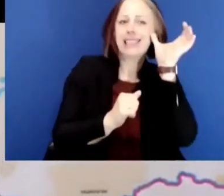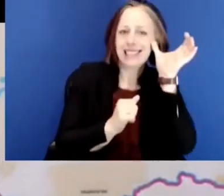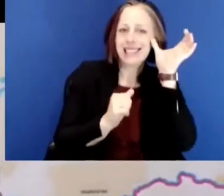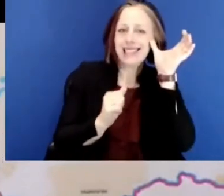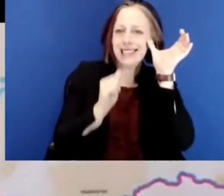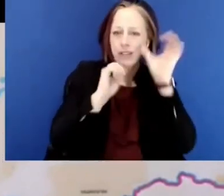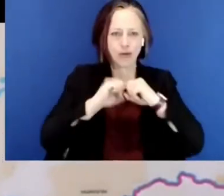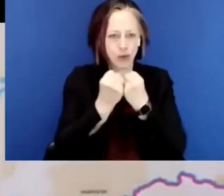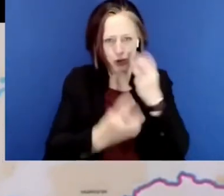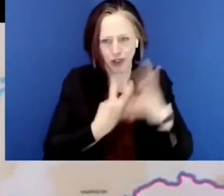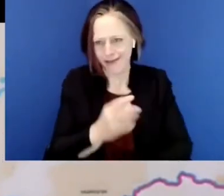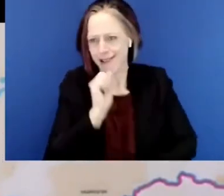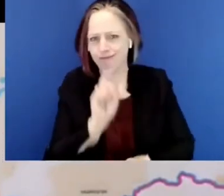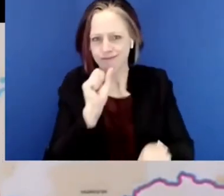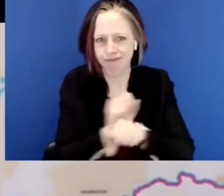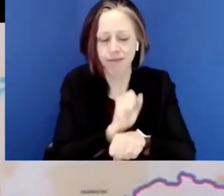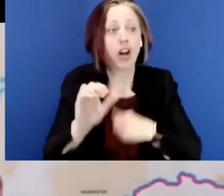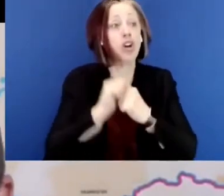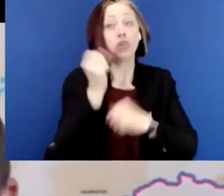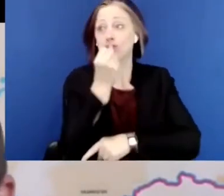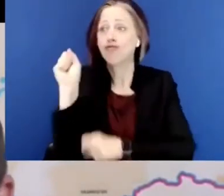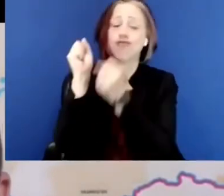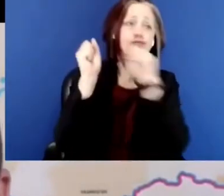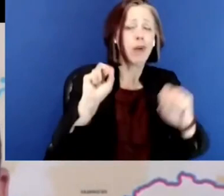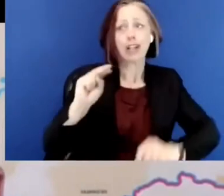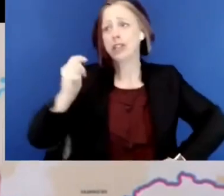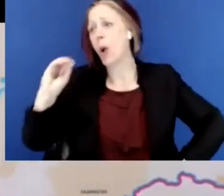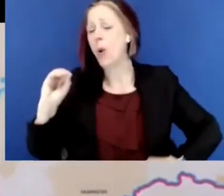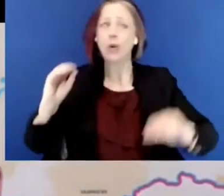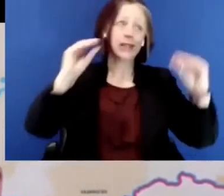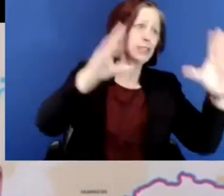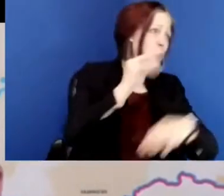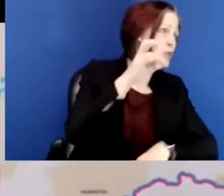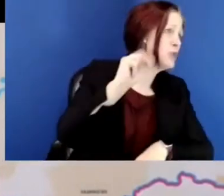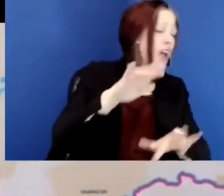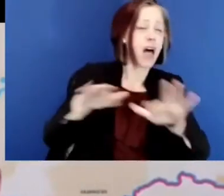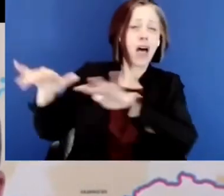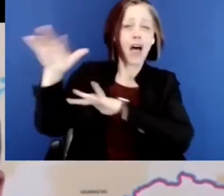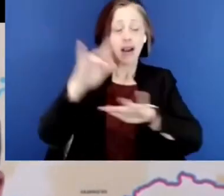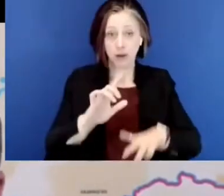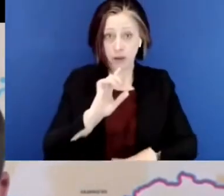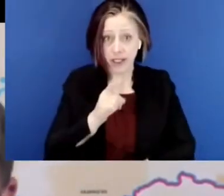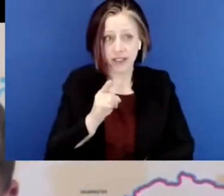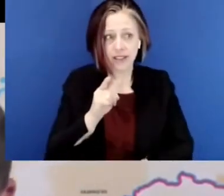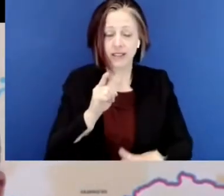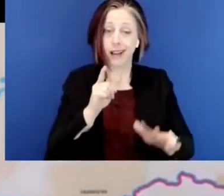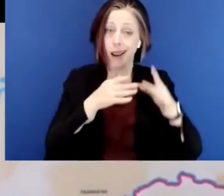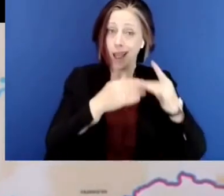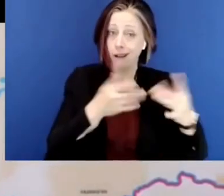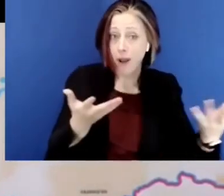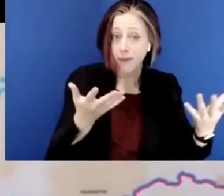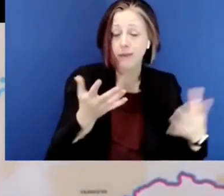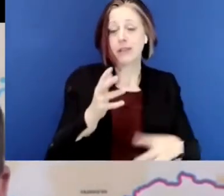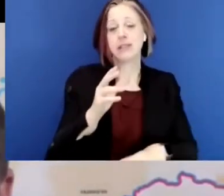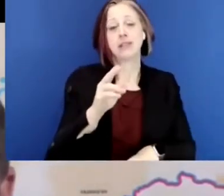not listening to civil society. And so all of the social movements, the NGOs, the teachers unions, it was